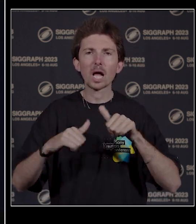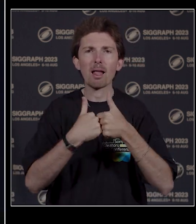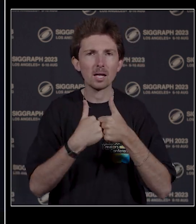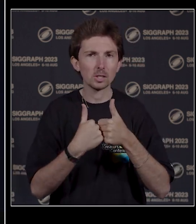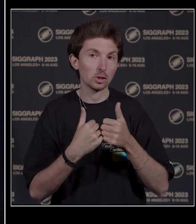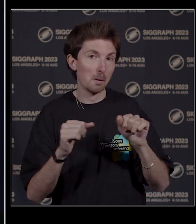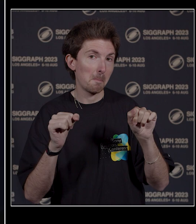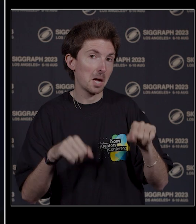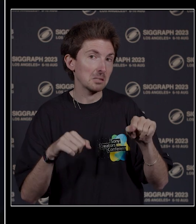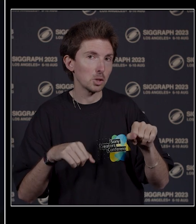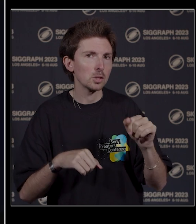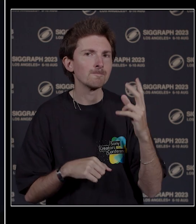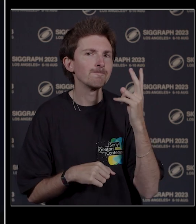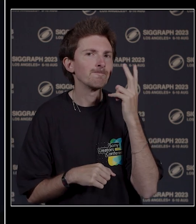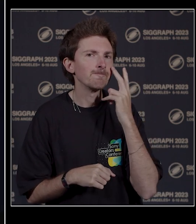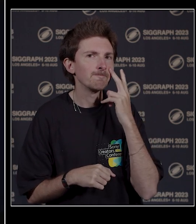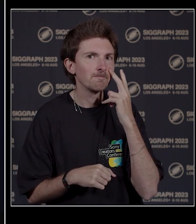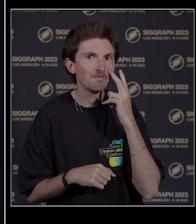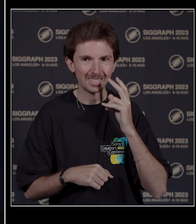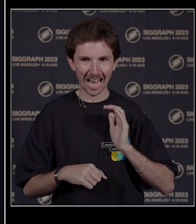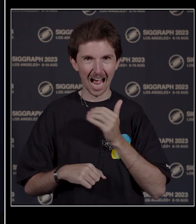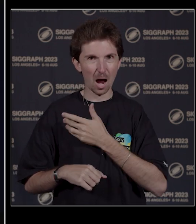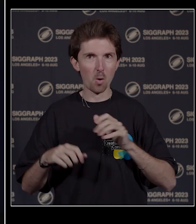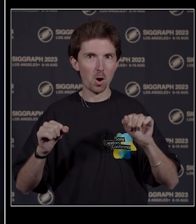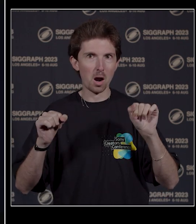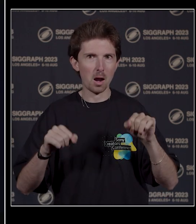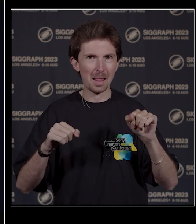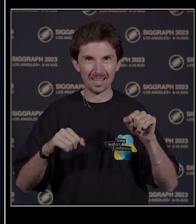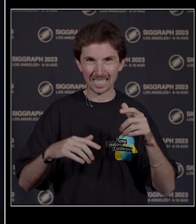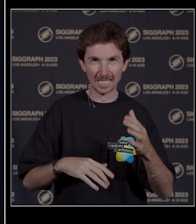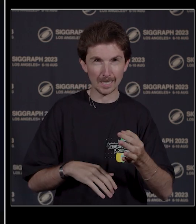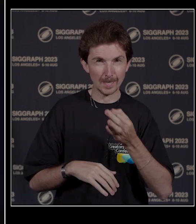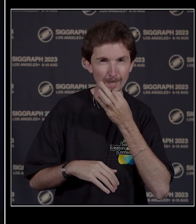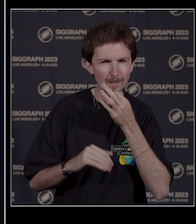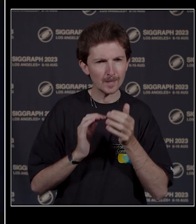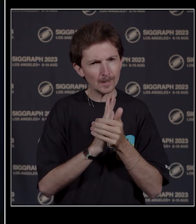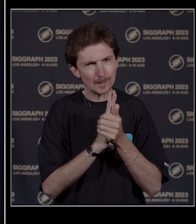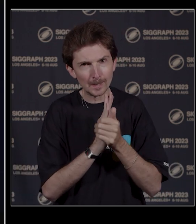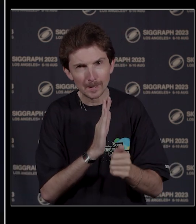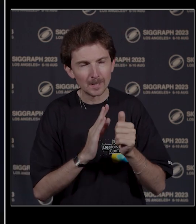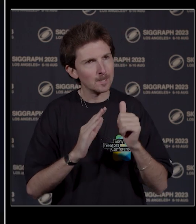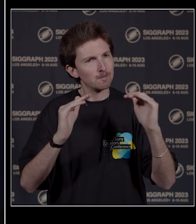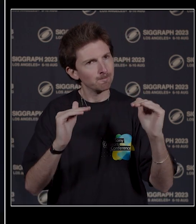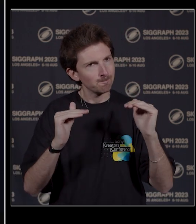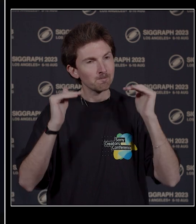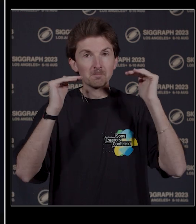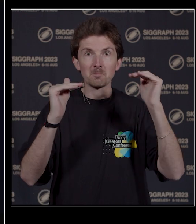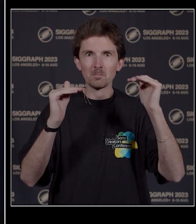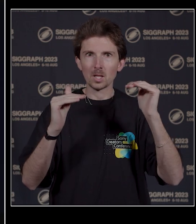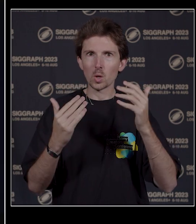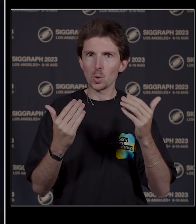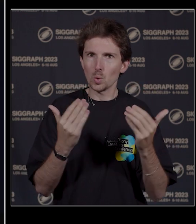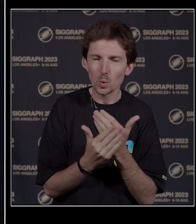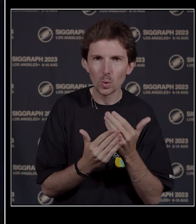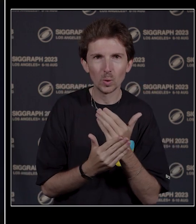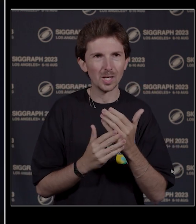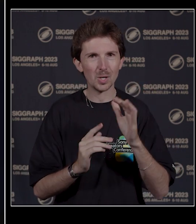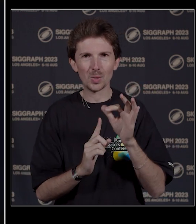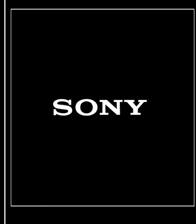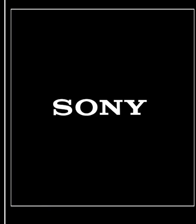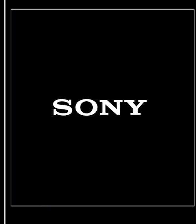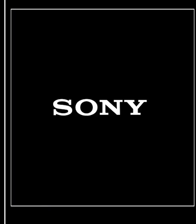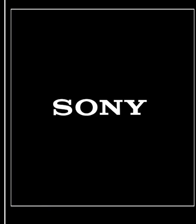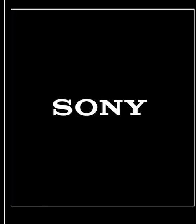push our technical capacity, and ultimately answer the creative yearning for something new, unique, and never seen before.